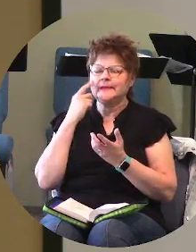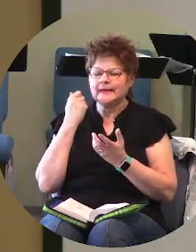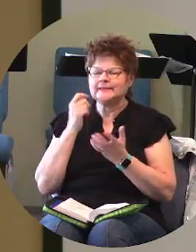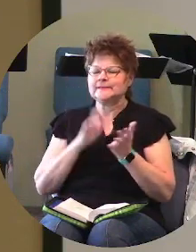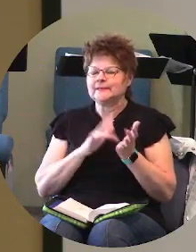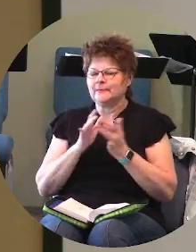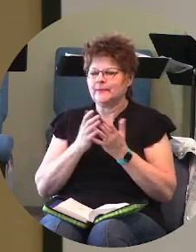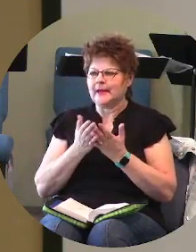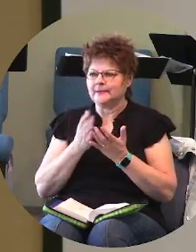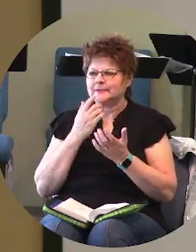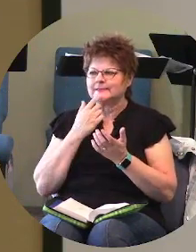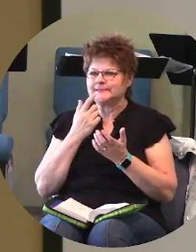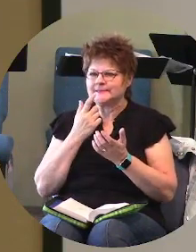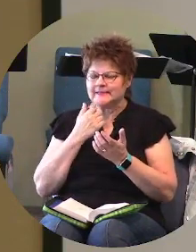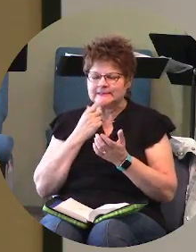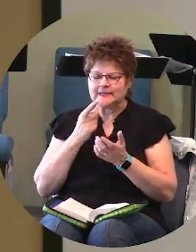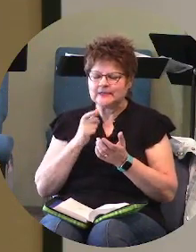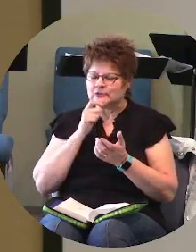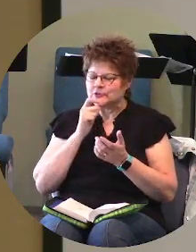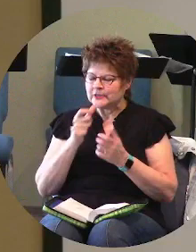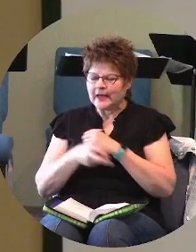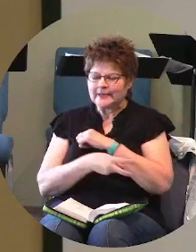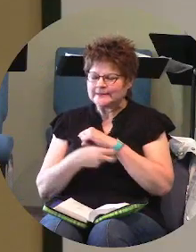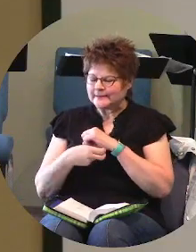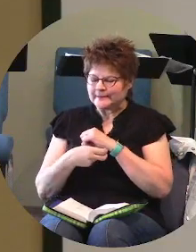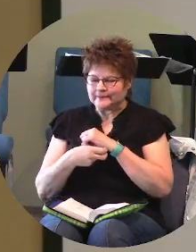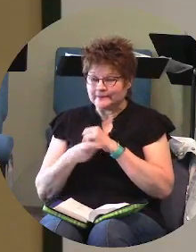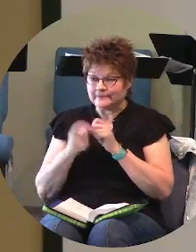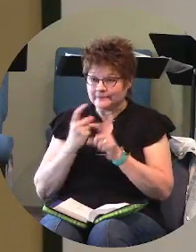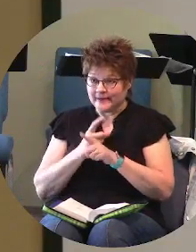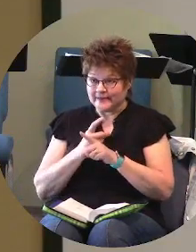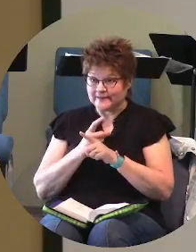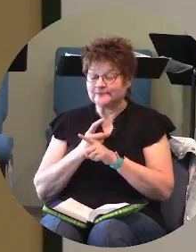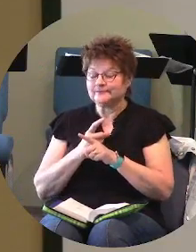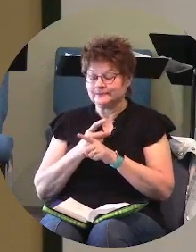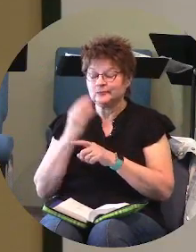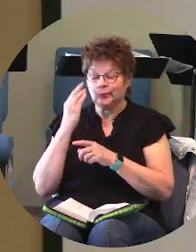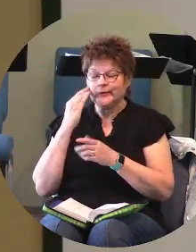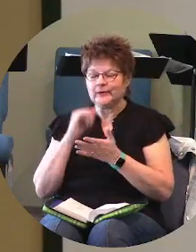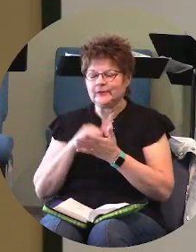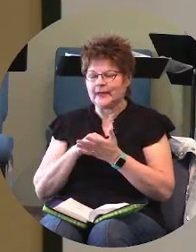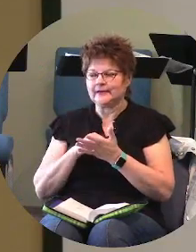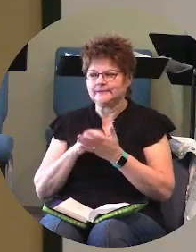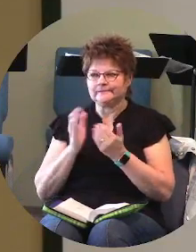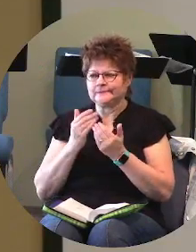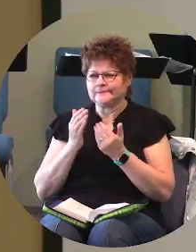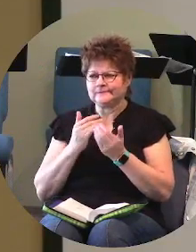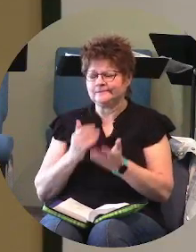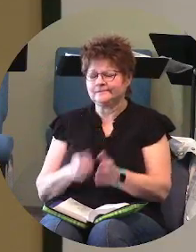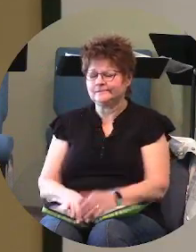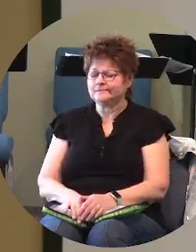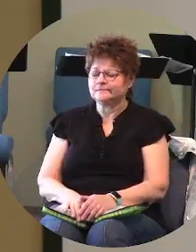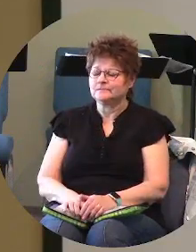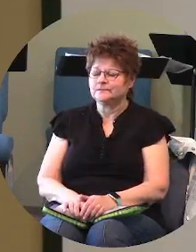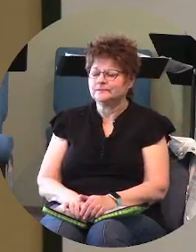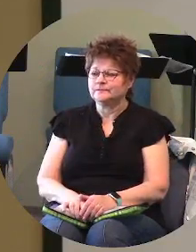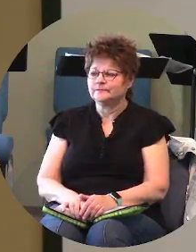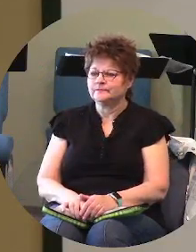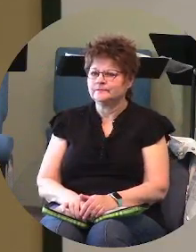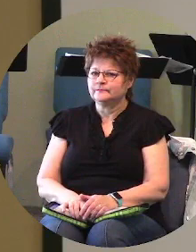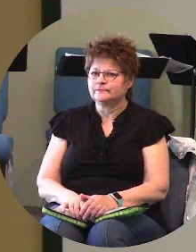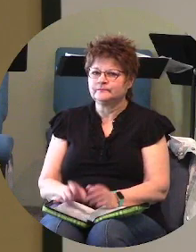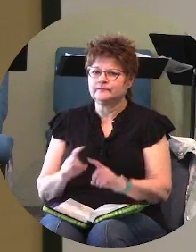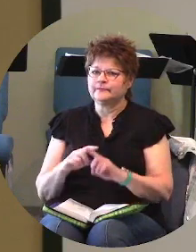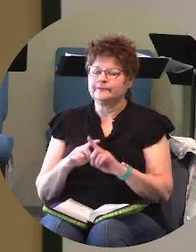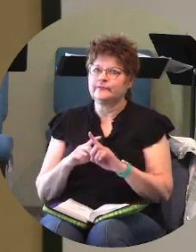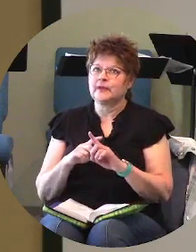bible says thou shalt not steal right so we know all those things it's pretty simple right and yet